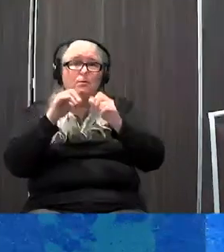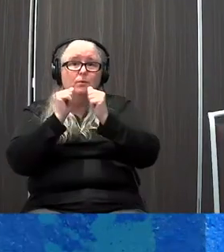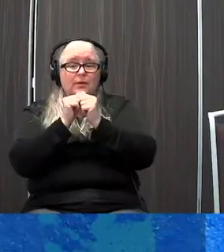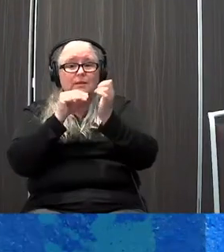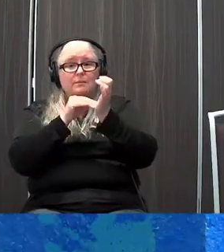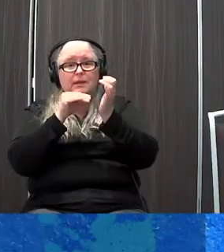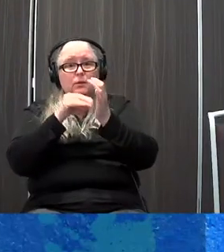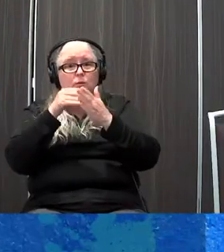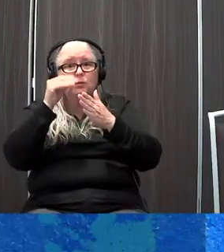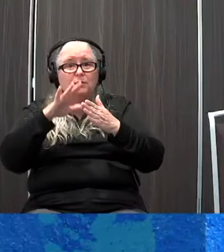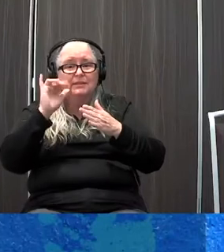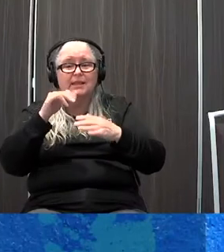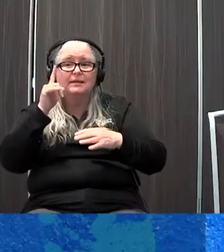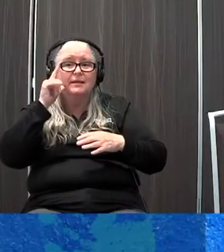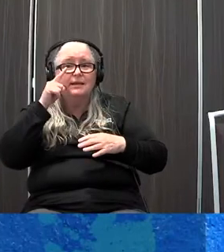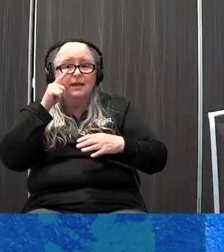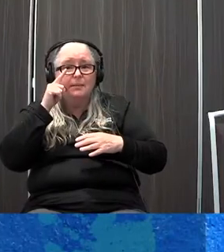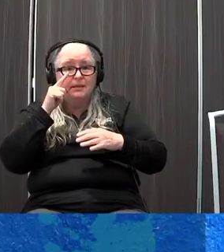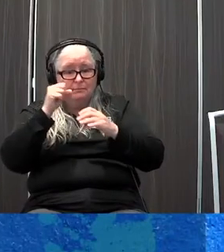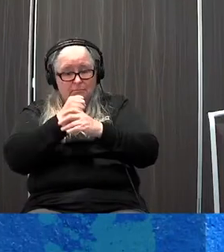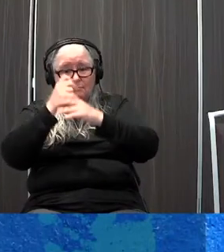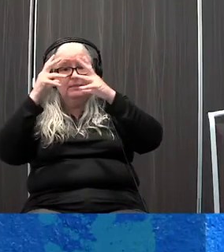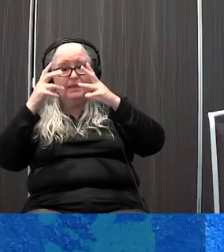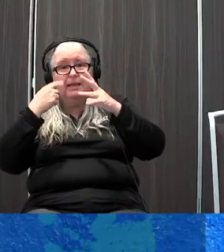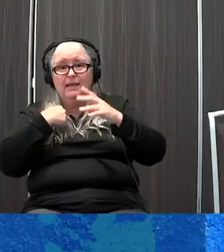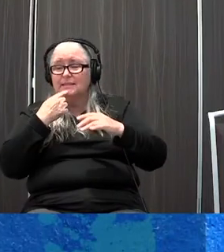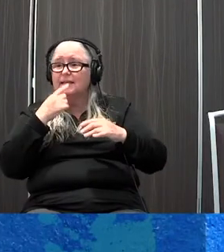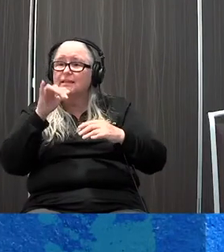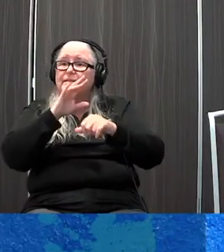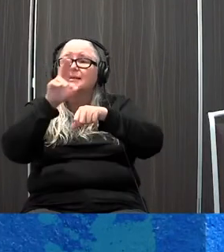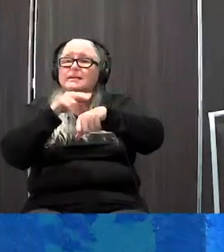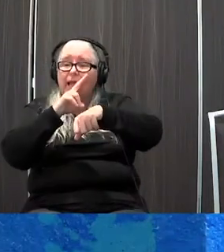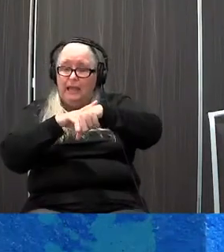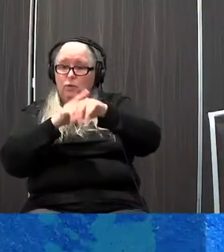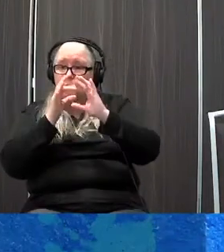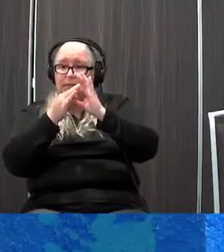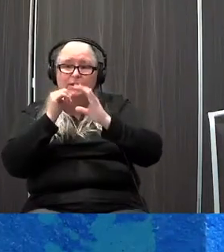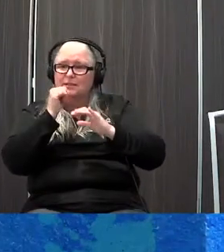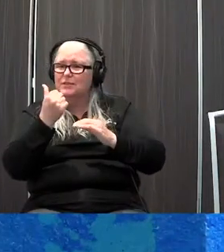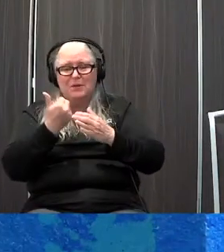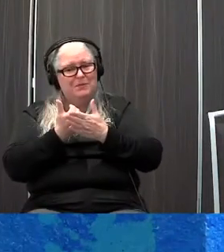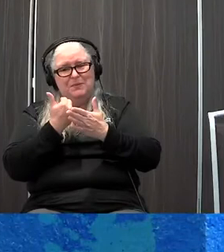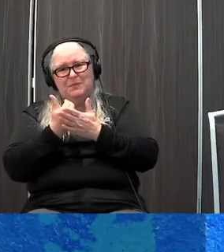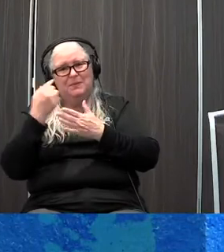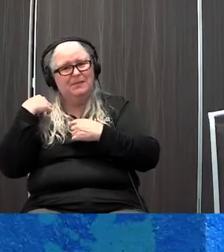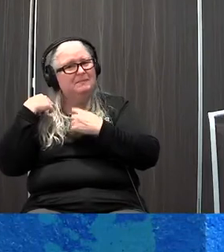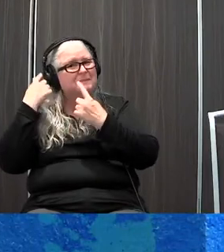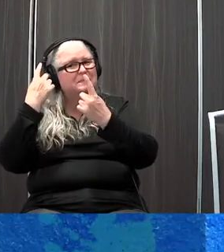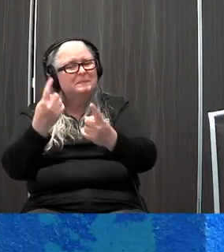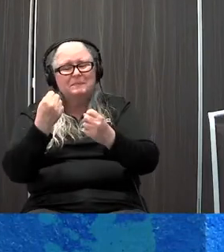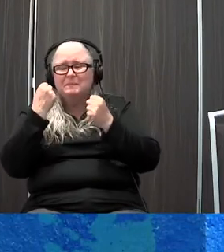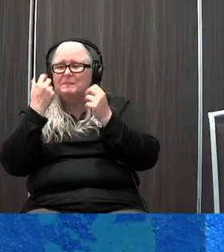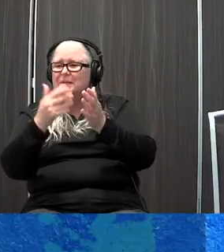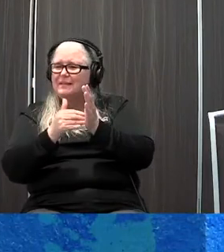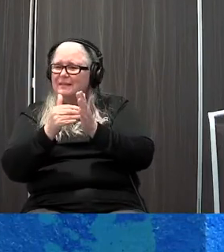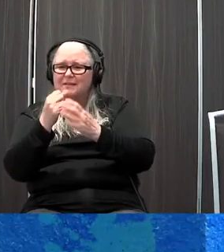one, that lemon imagery I did with you, to say to them, it's a natural connection. It's not new. It's been around for thousands of years always, but